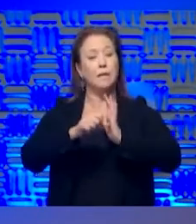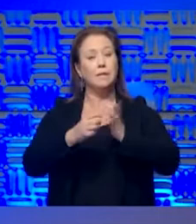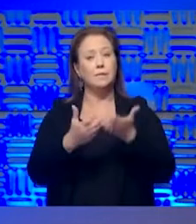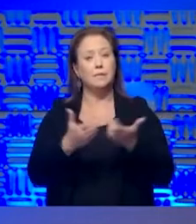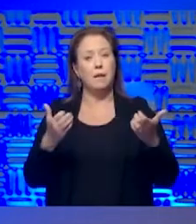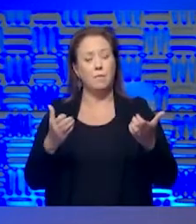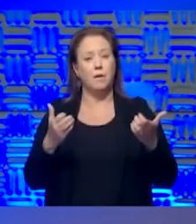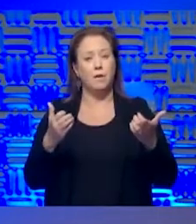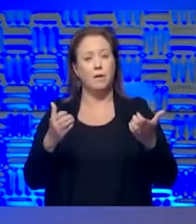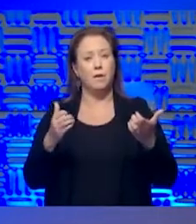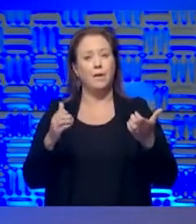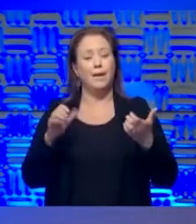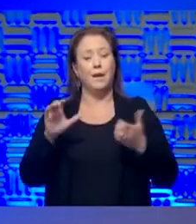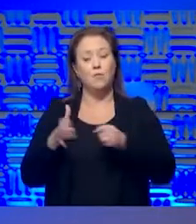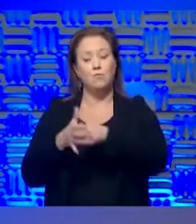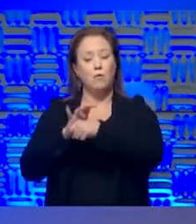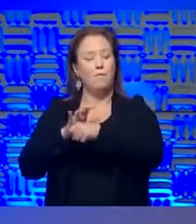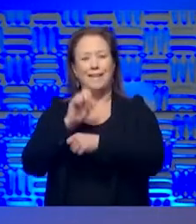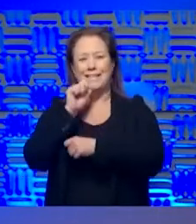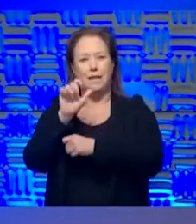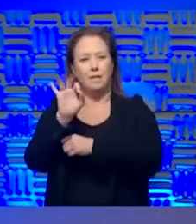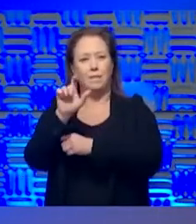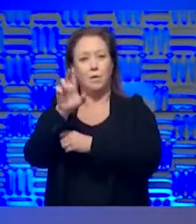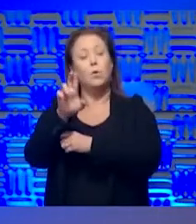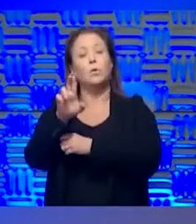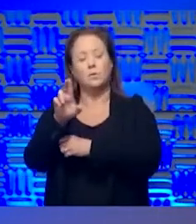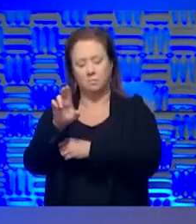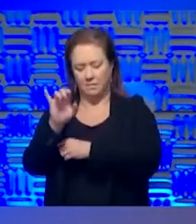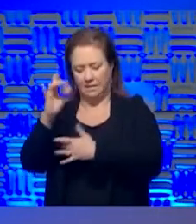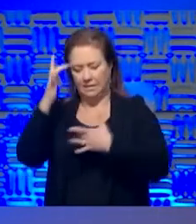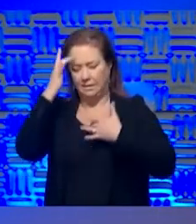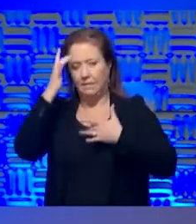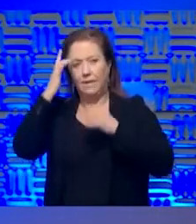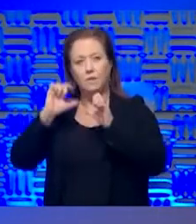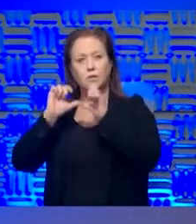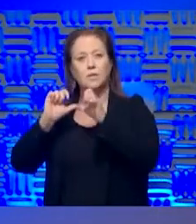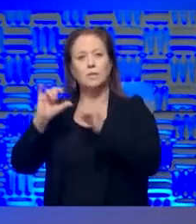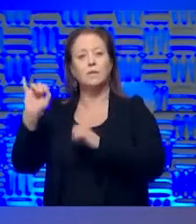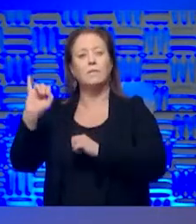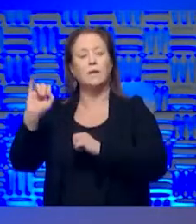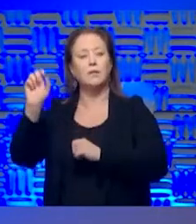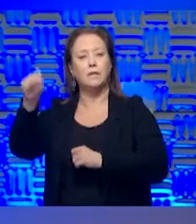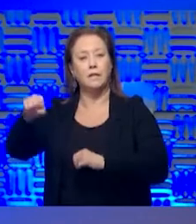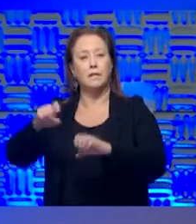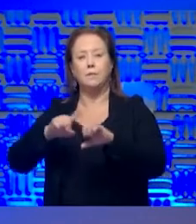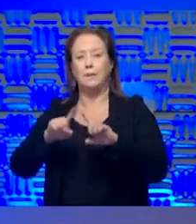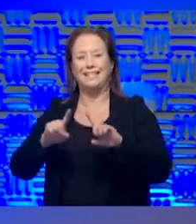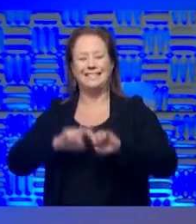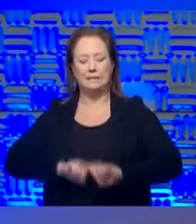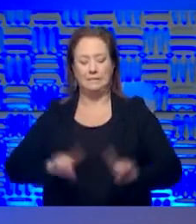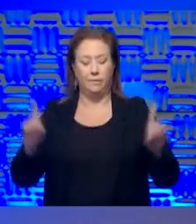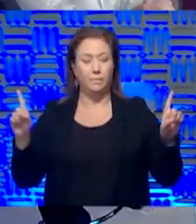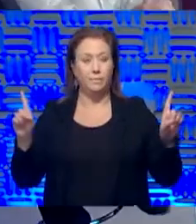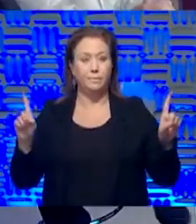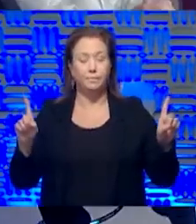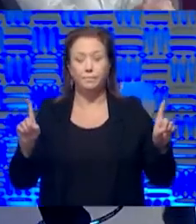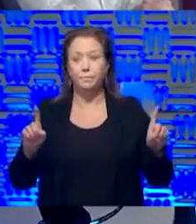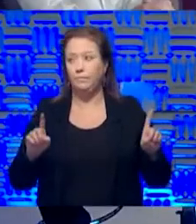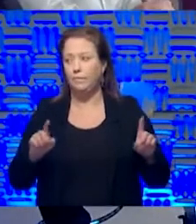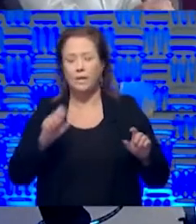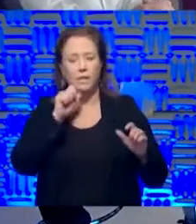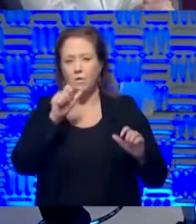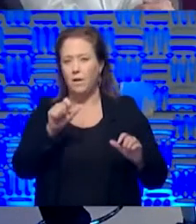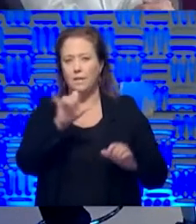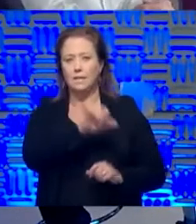This disease is not influenza, even though it's an infectious disease. Um, it's just totally different. Yeah, they aren't